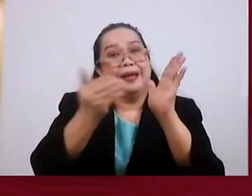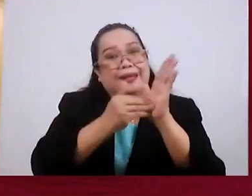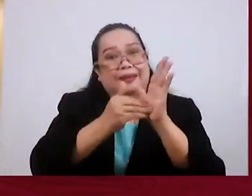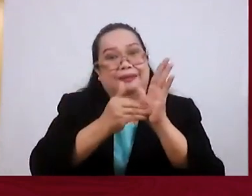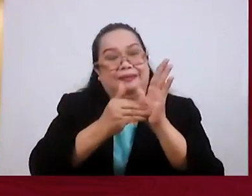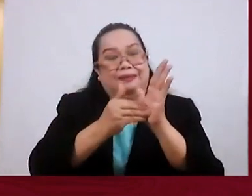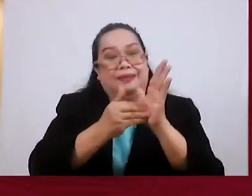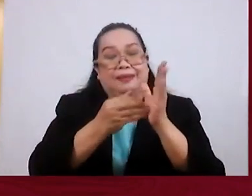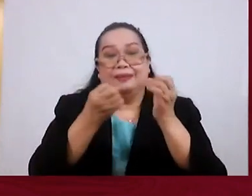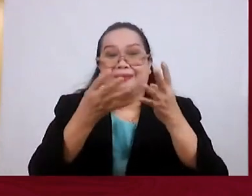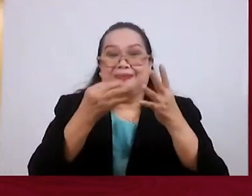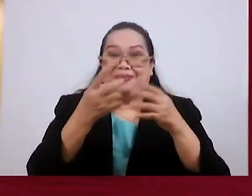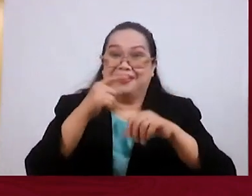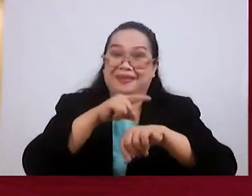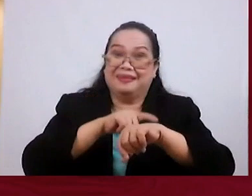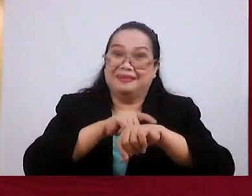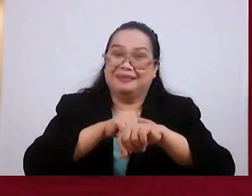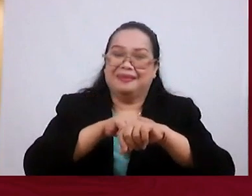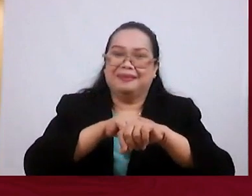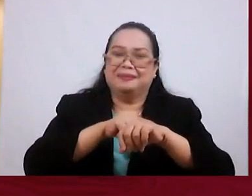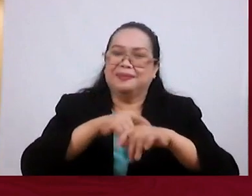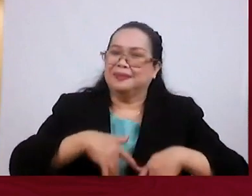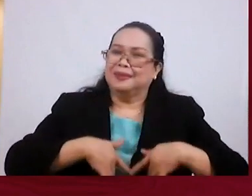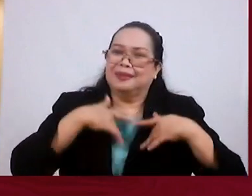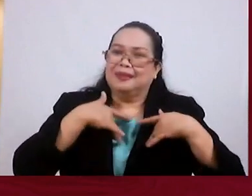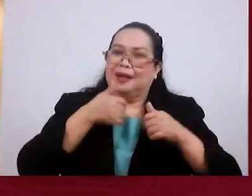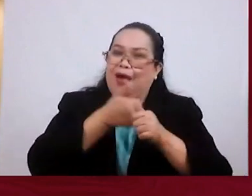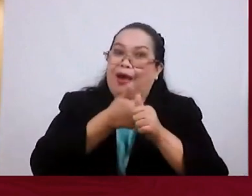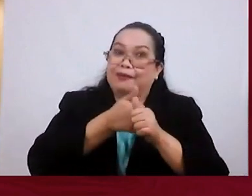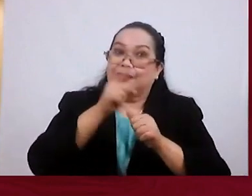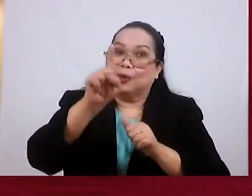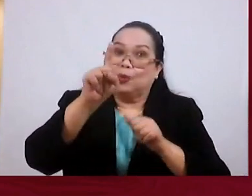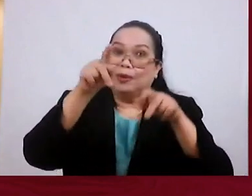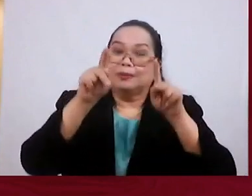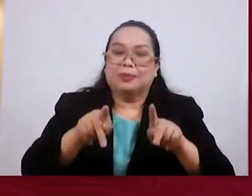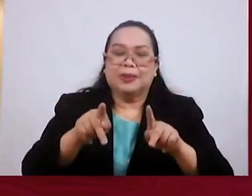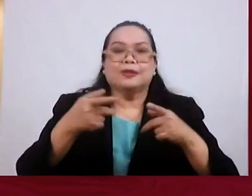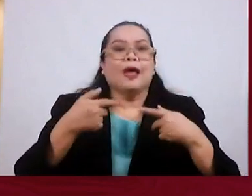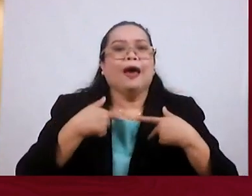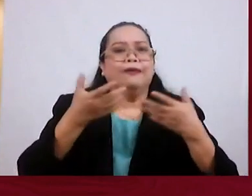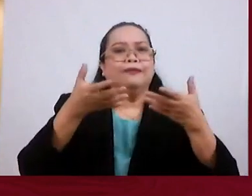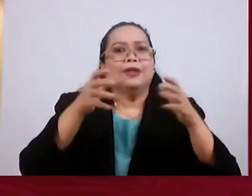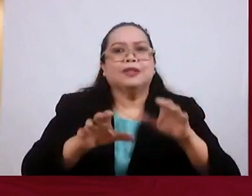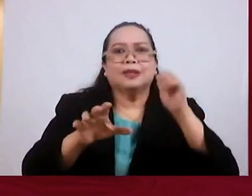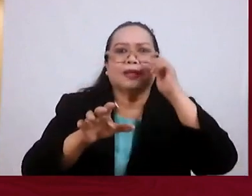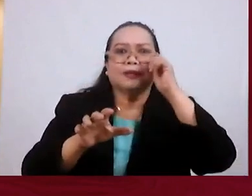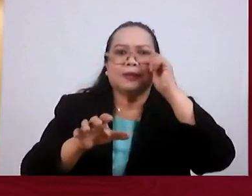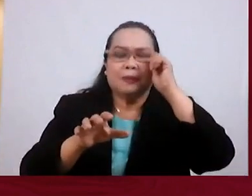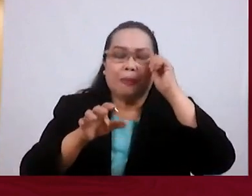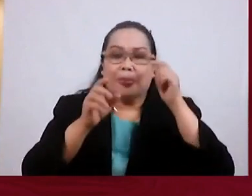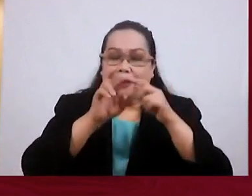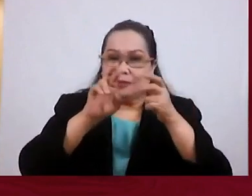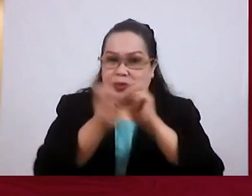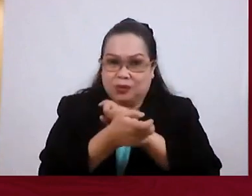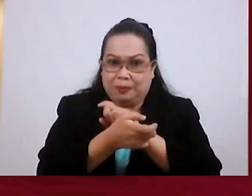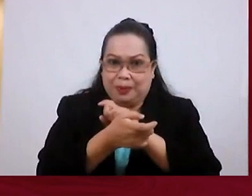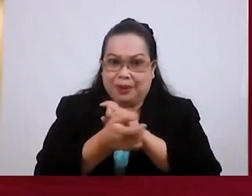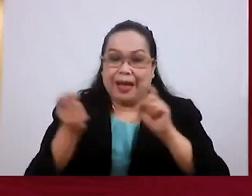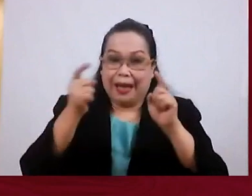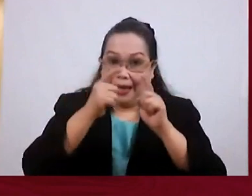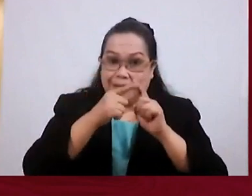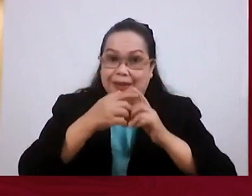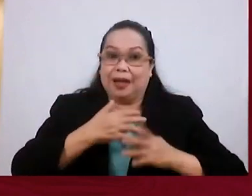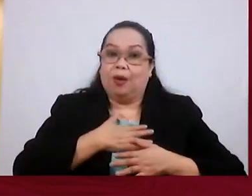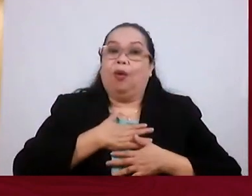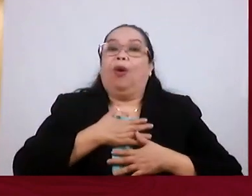For most of my life, I've always believed every person has a chance to repent and turn to Christ until their last breath.